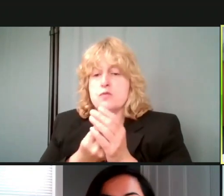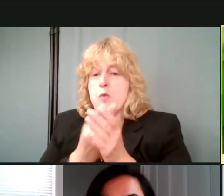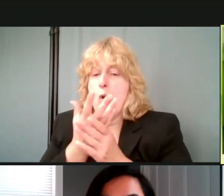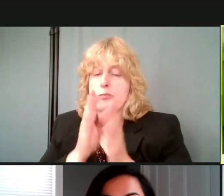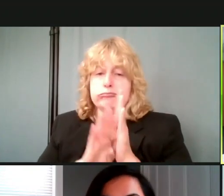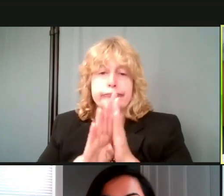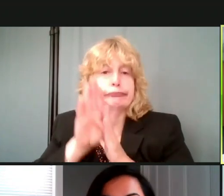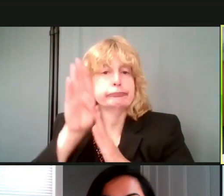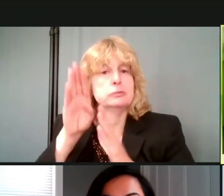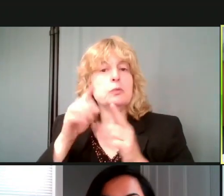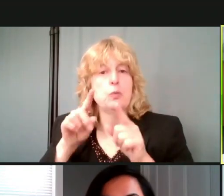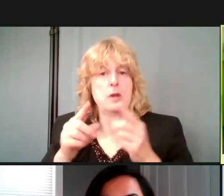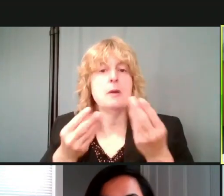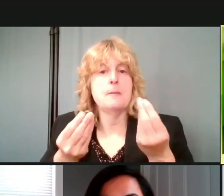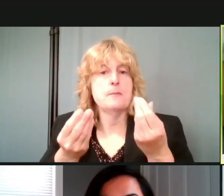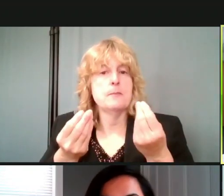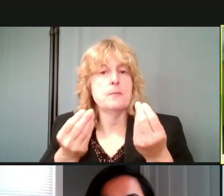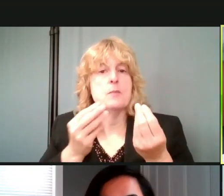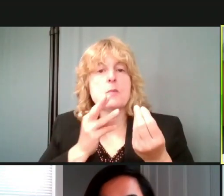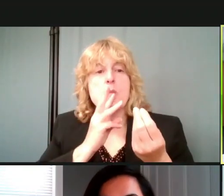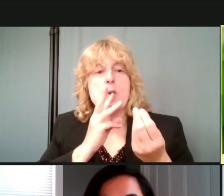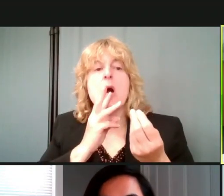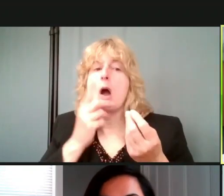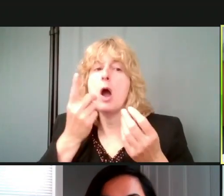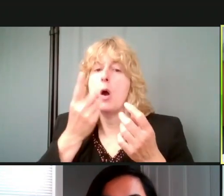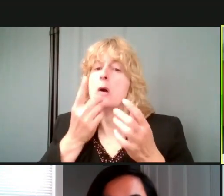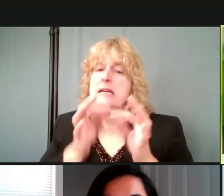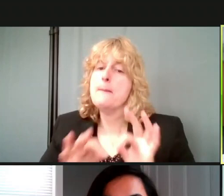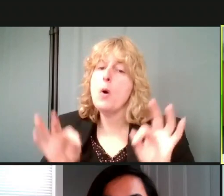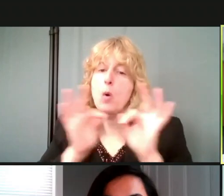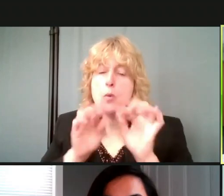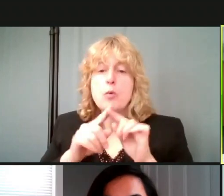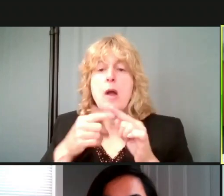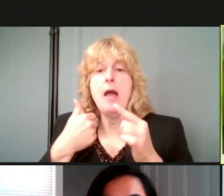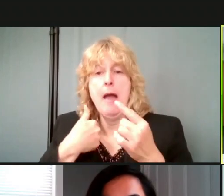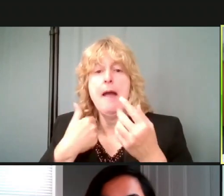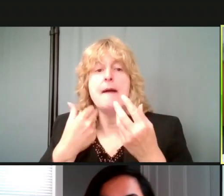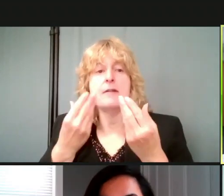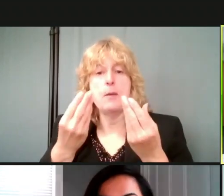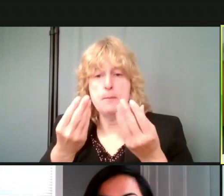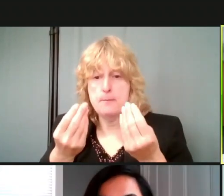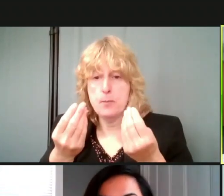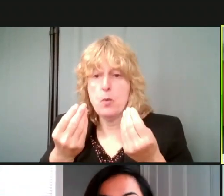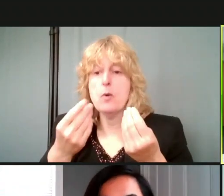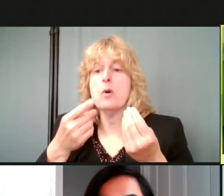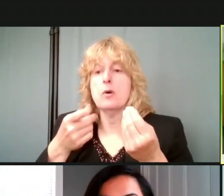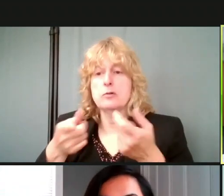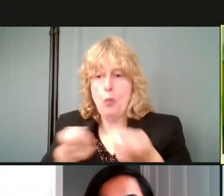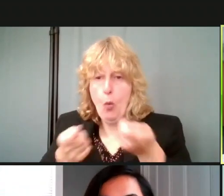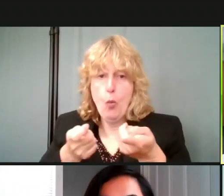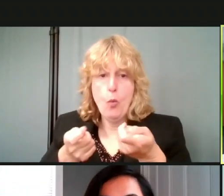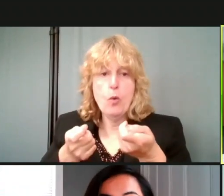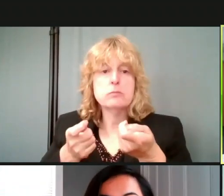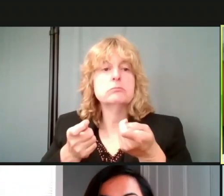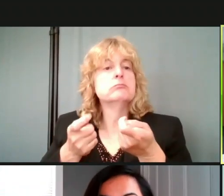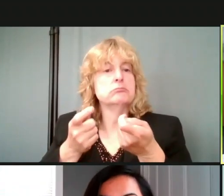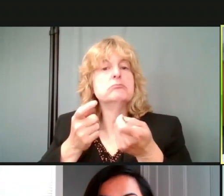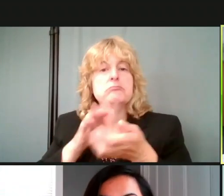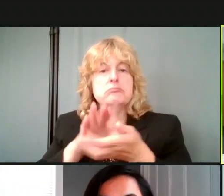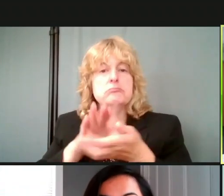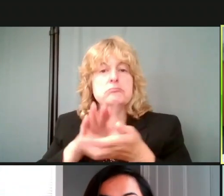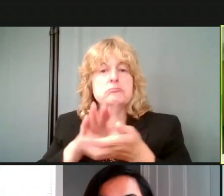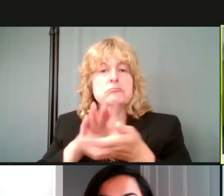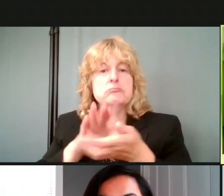So the key is always to have the moisture under control, you know, basements tend to have more